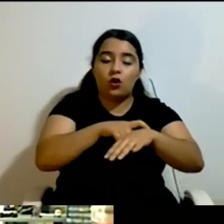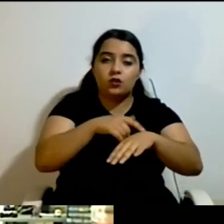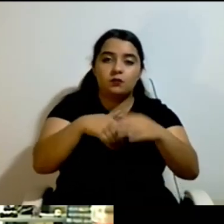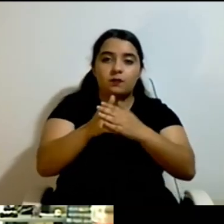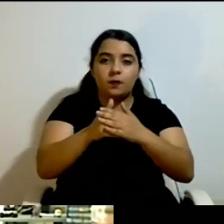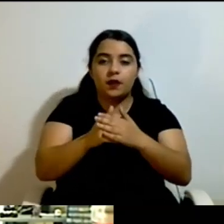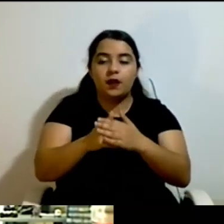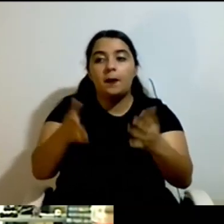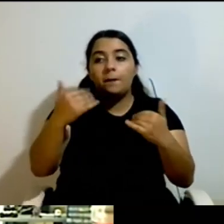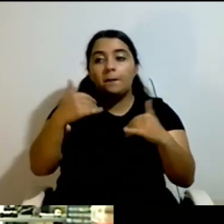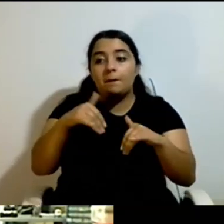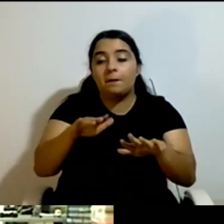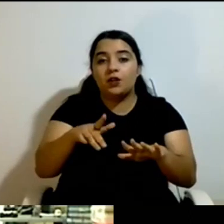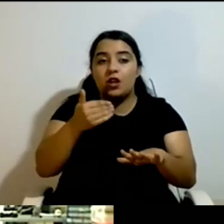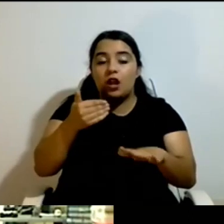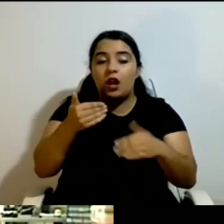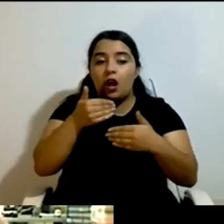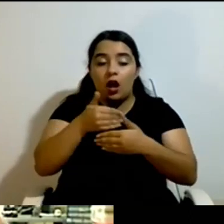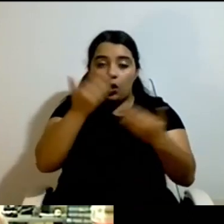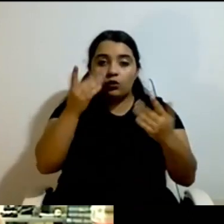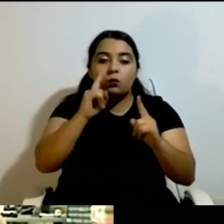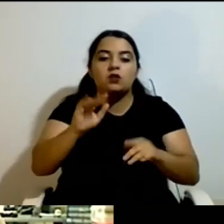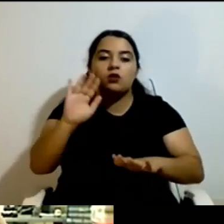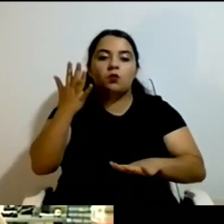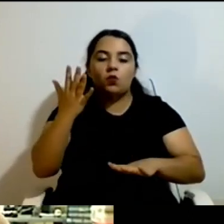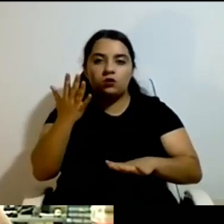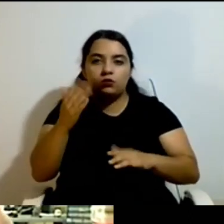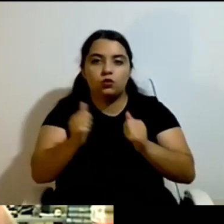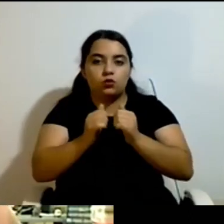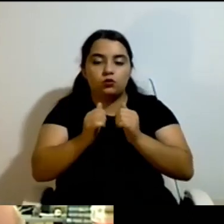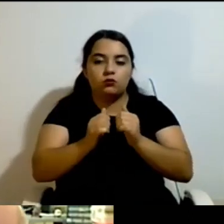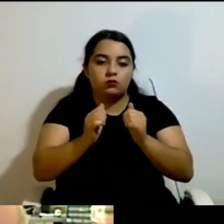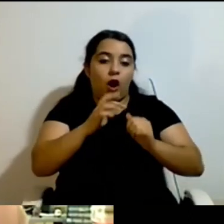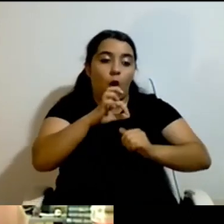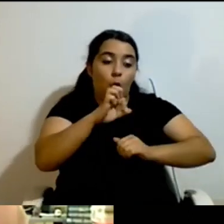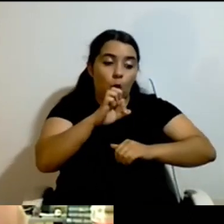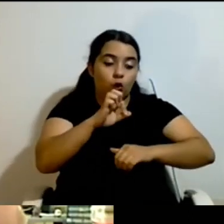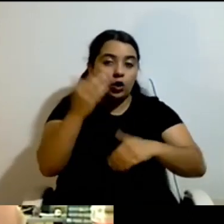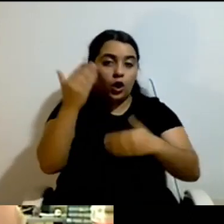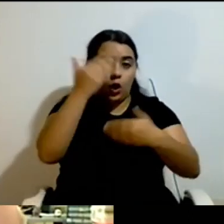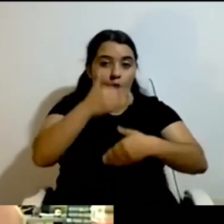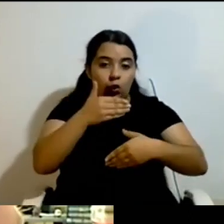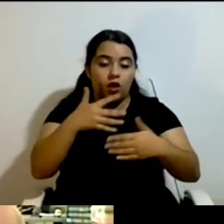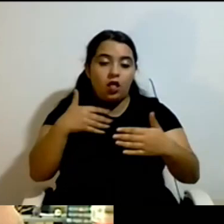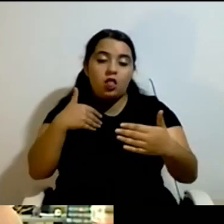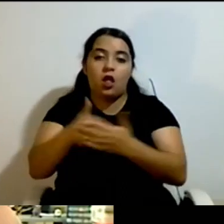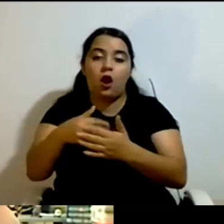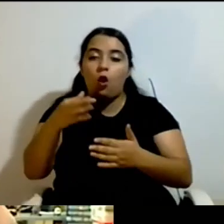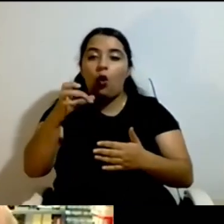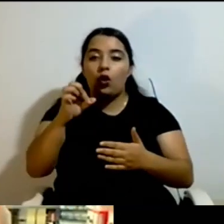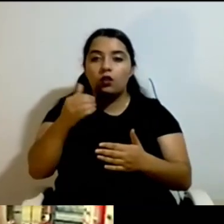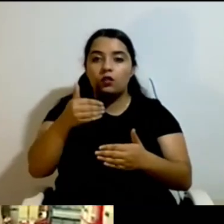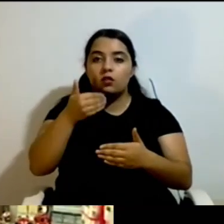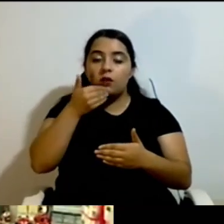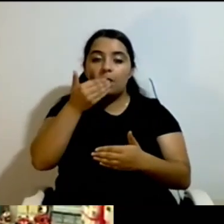all the hours you take between eight in the evening and eight in the morning, which is the time when many people go to bed and need a lot of